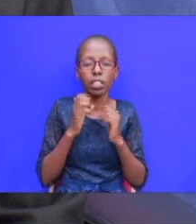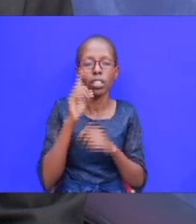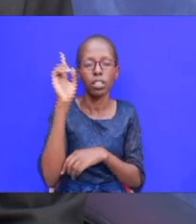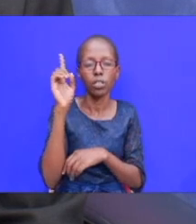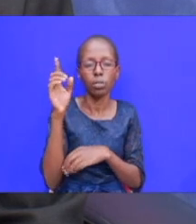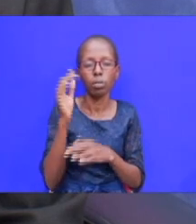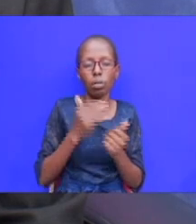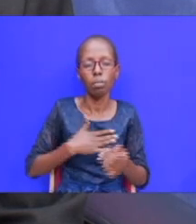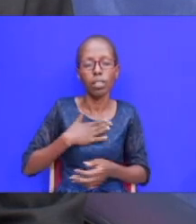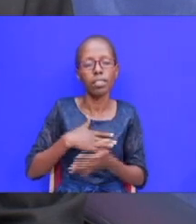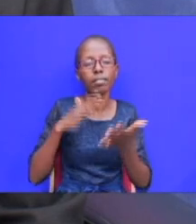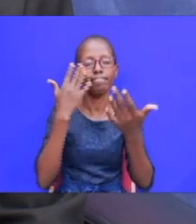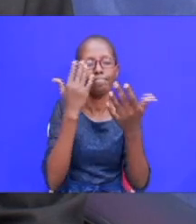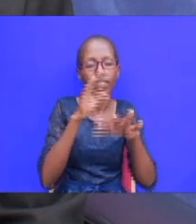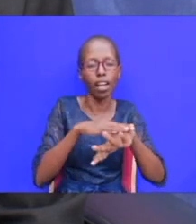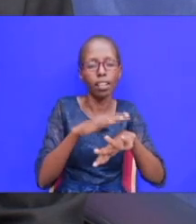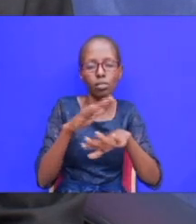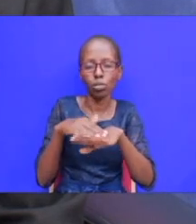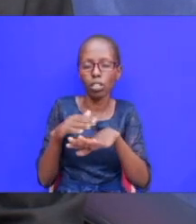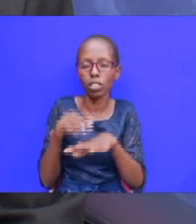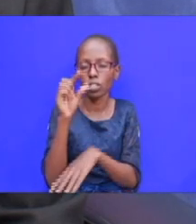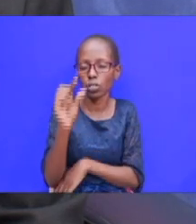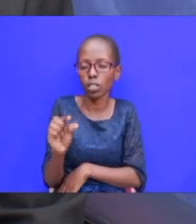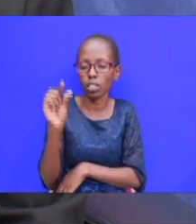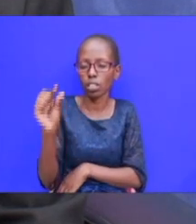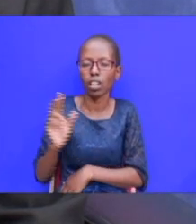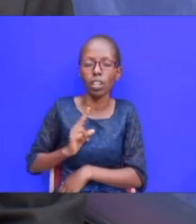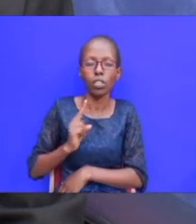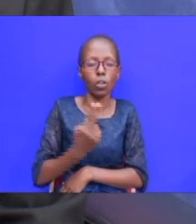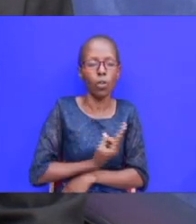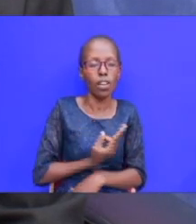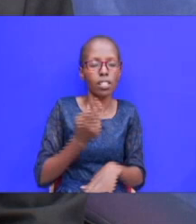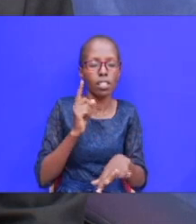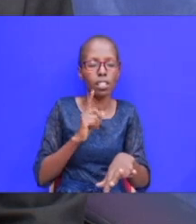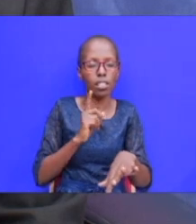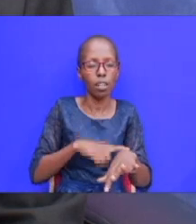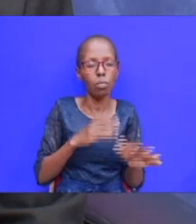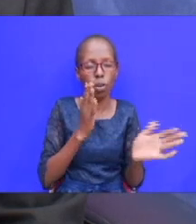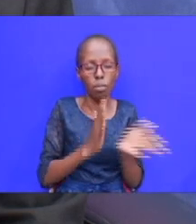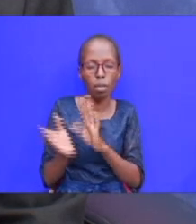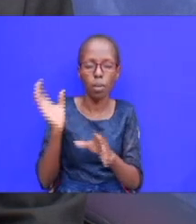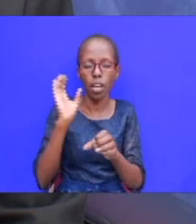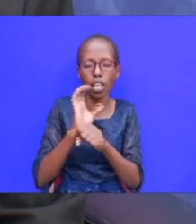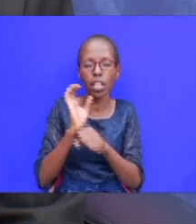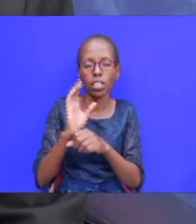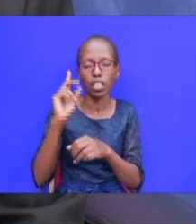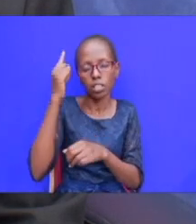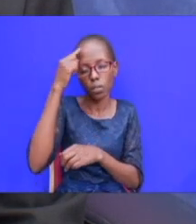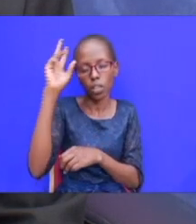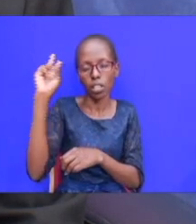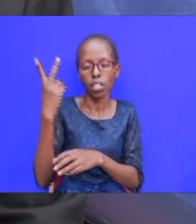may you touch them and may you also touch each and every one of us as you also prepare your church for your second coming